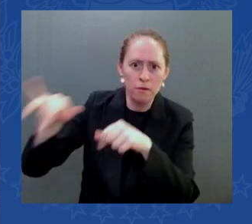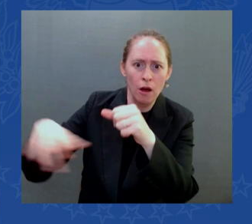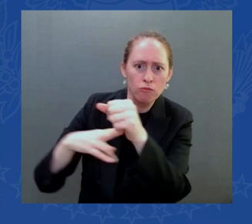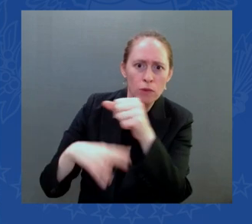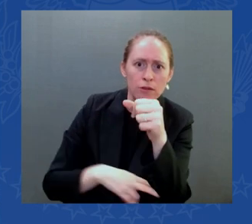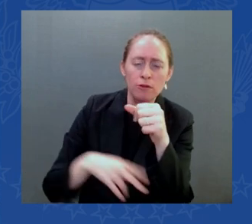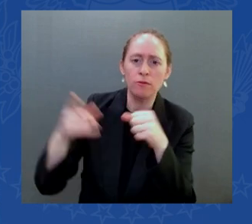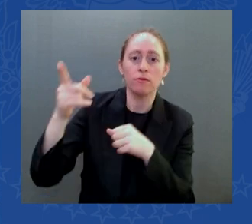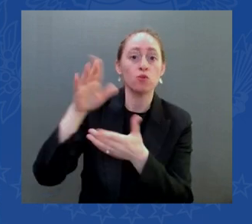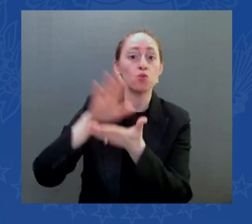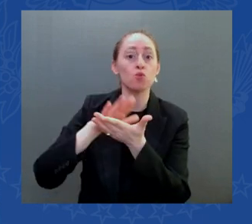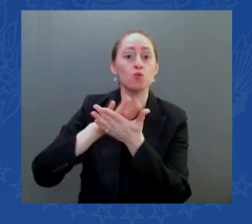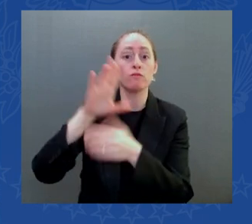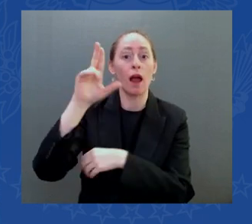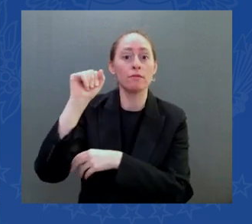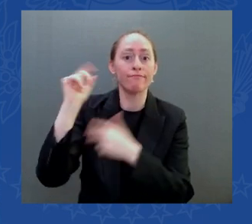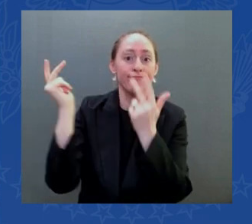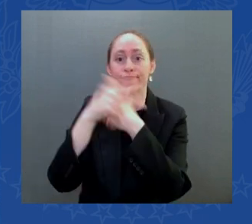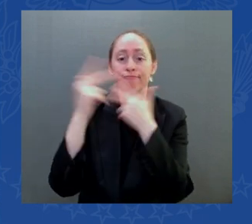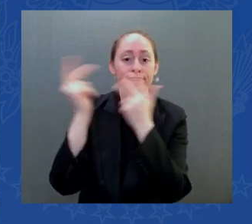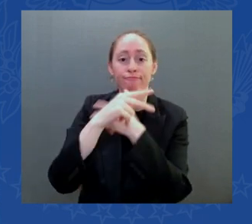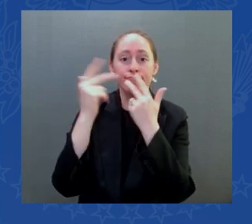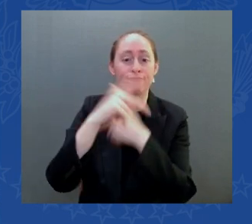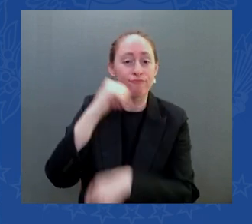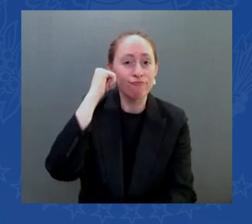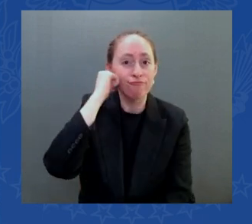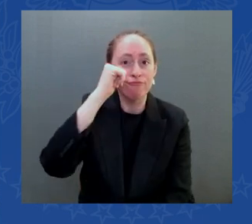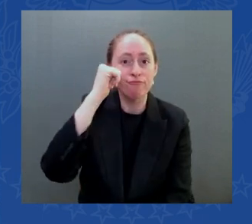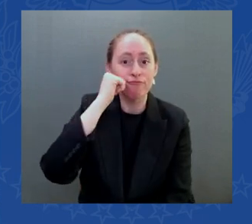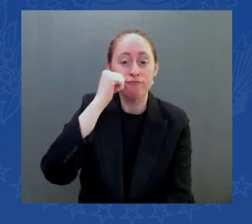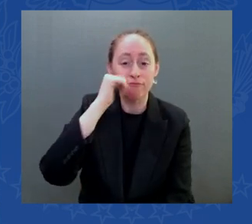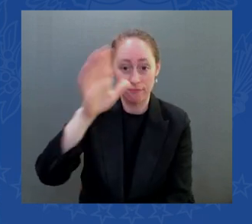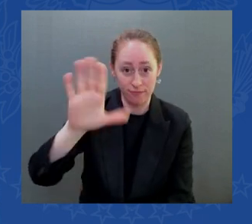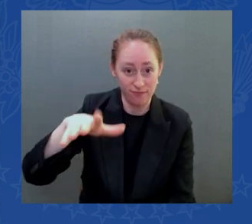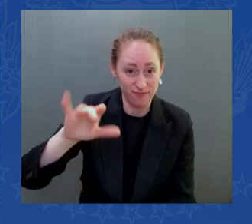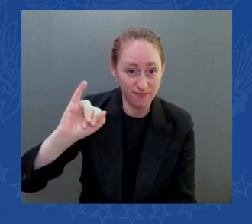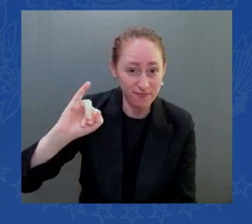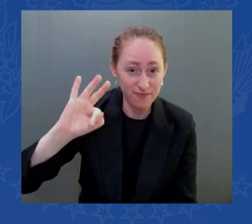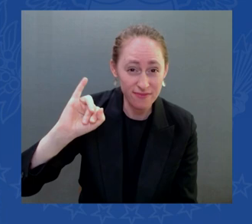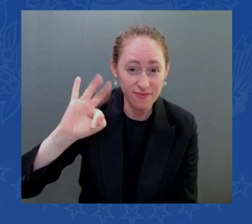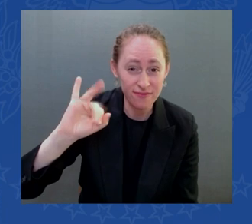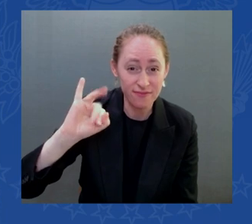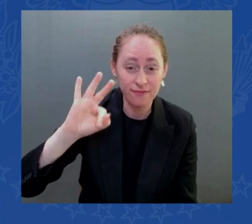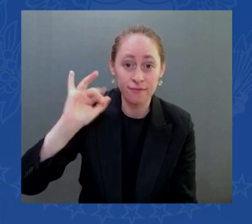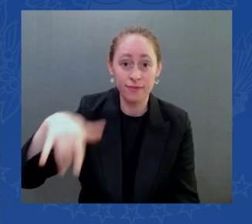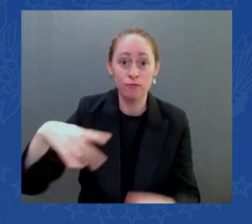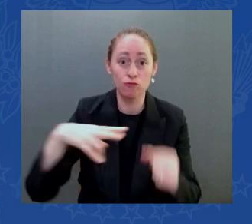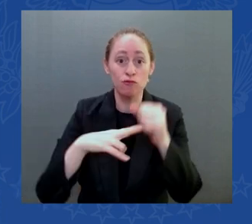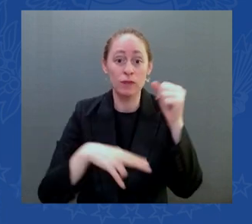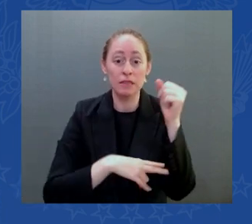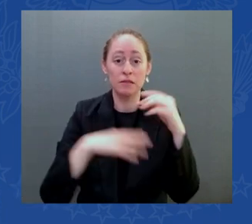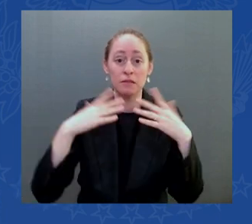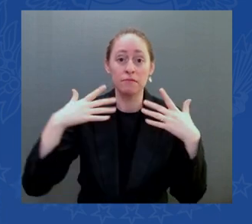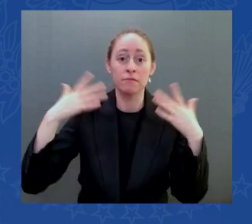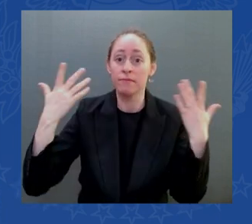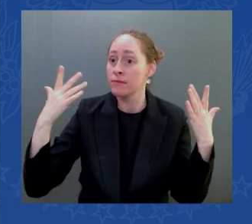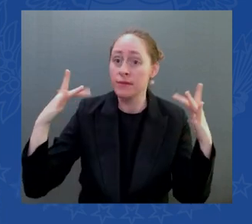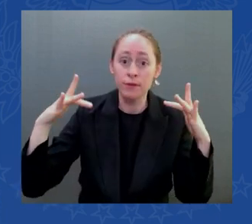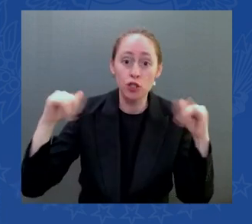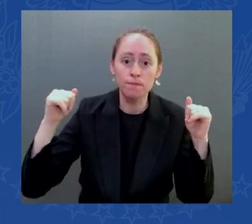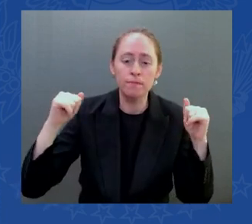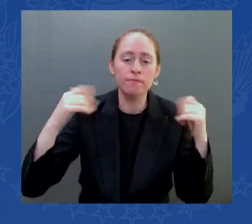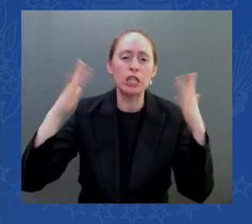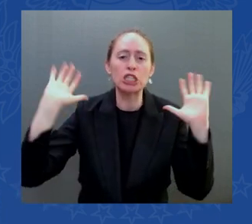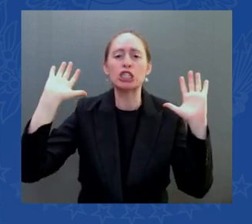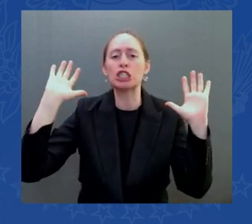on the other side of the river would have to take a 10-mile detour to get around to the other side of the river folks when fires